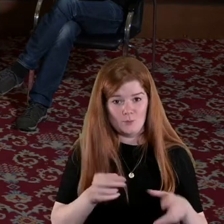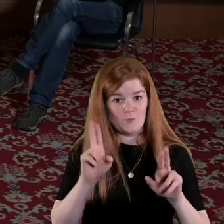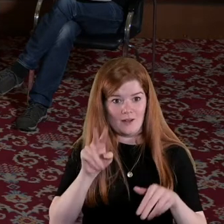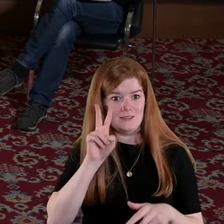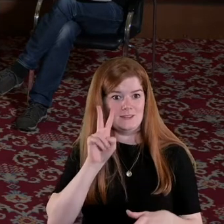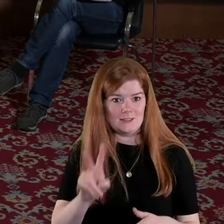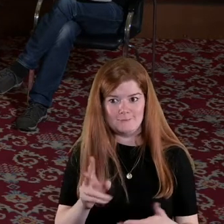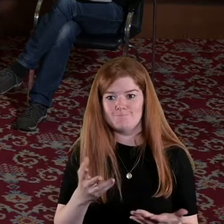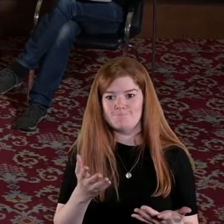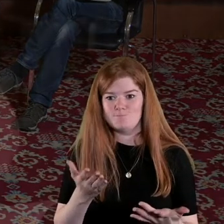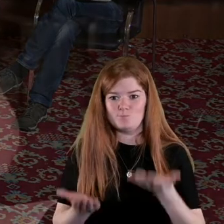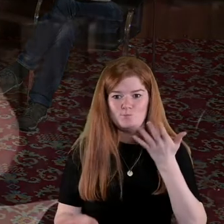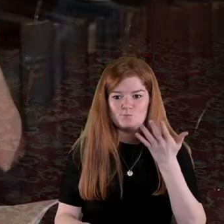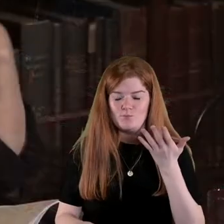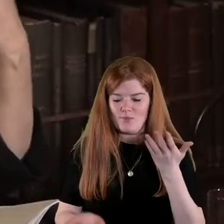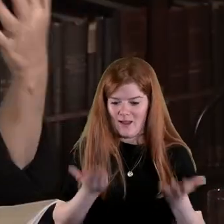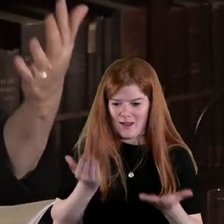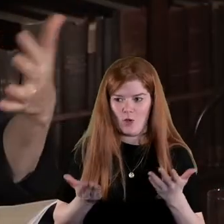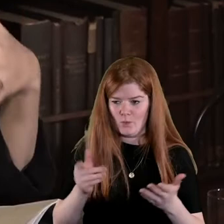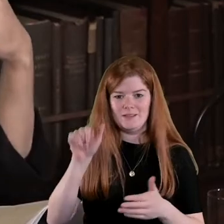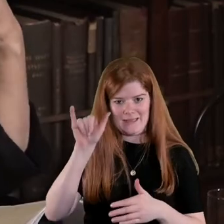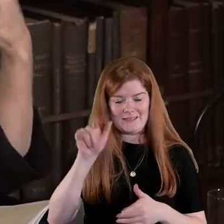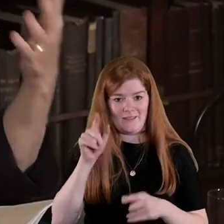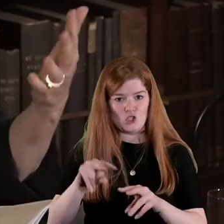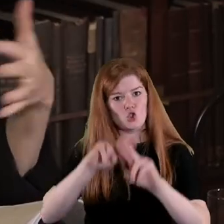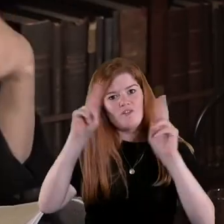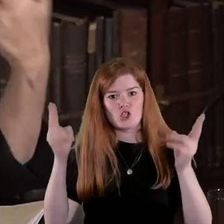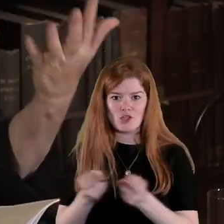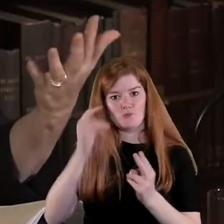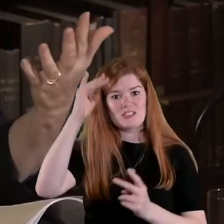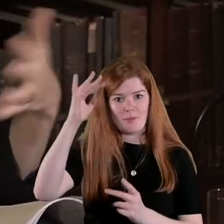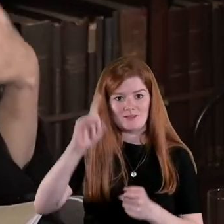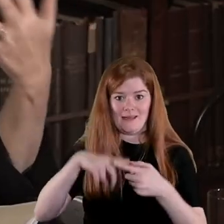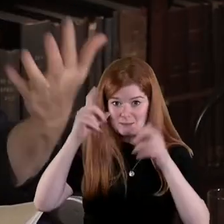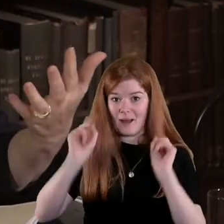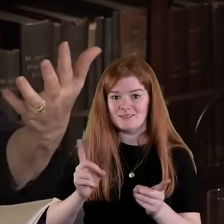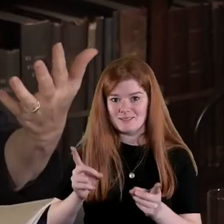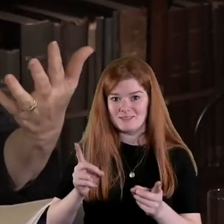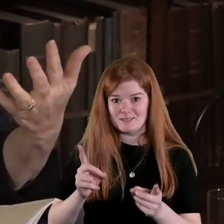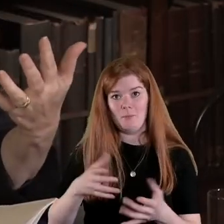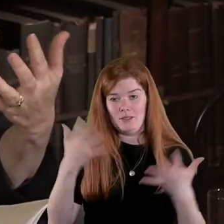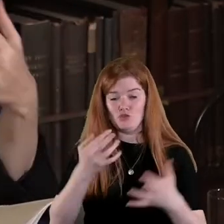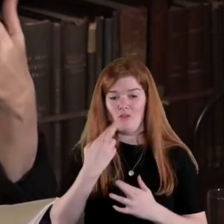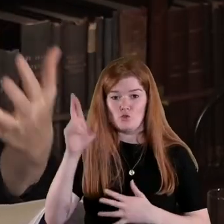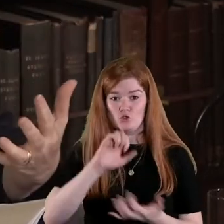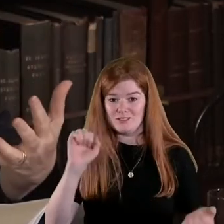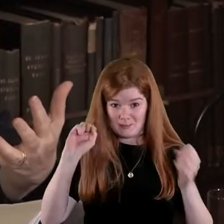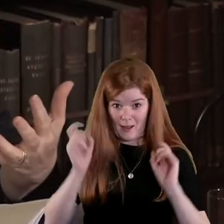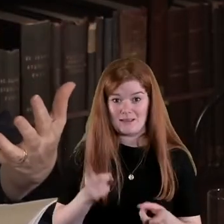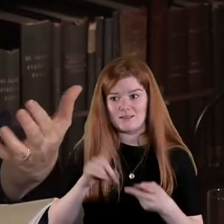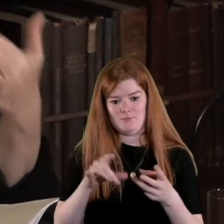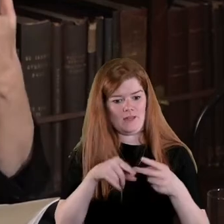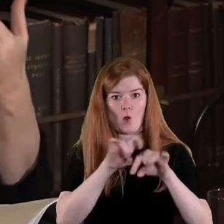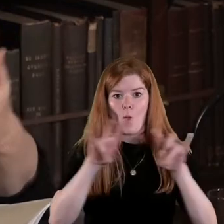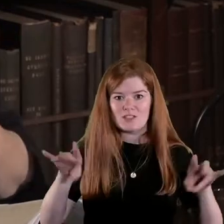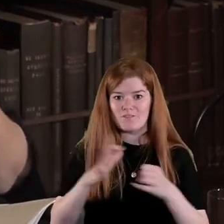suppose the way in which these yes universalist principles and demands revolutionary demands equality for